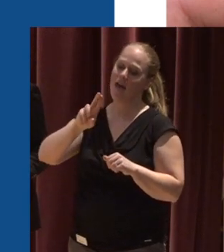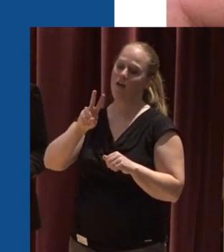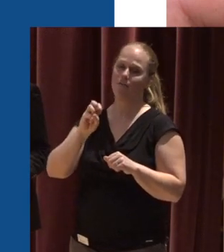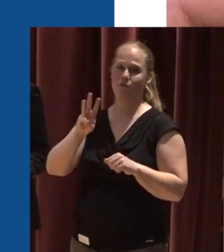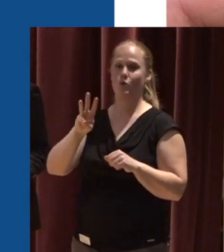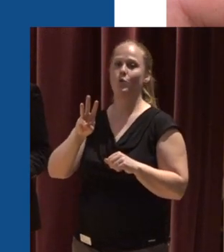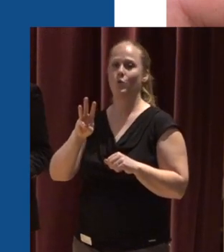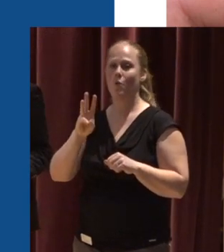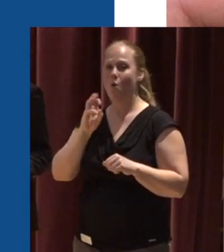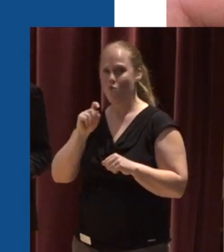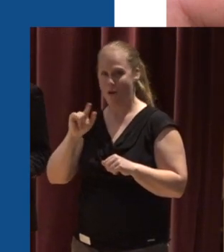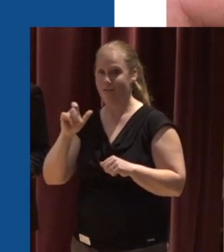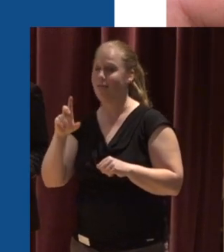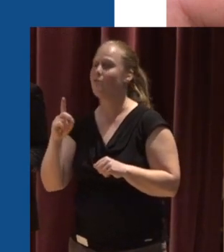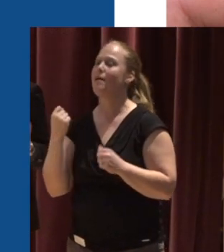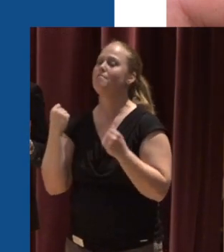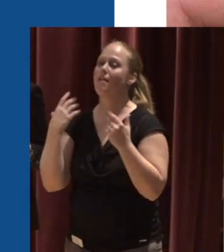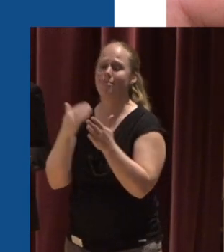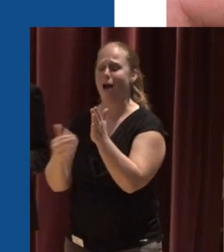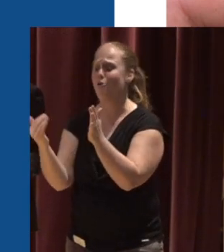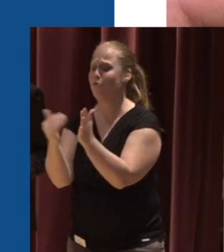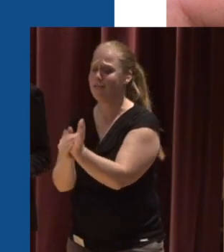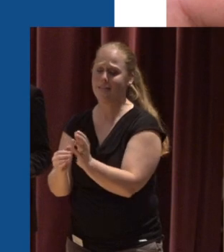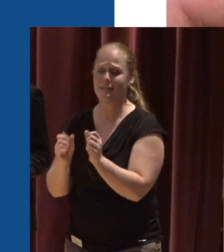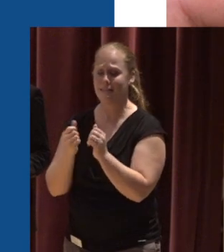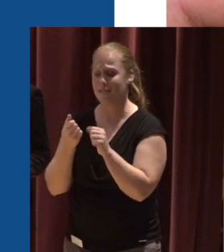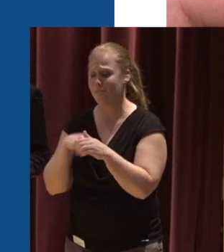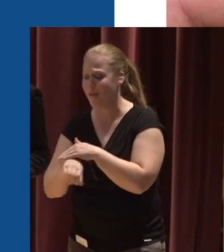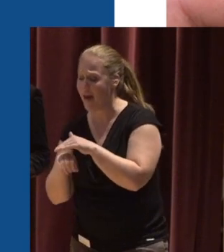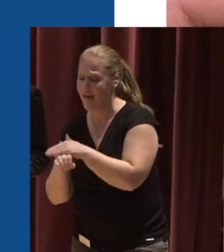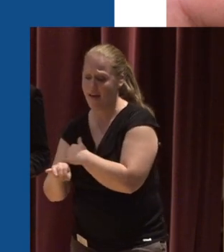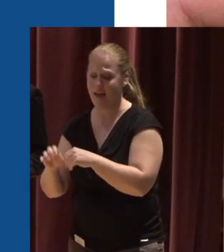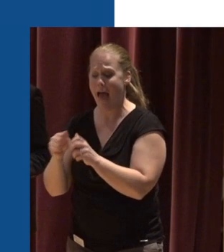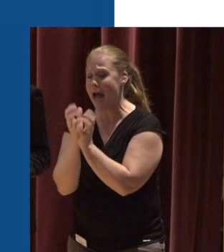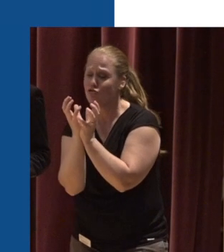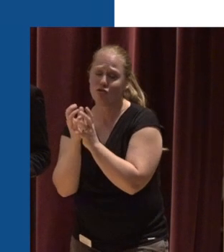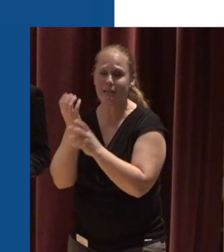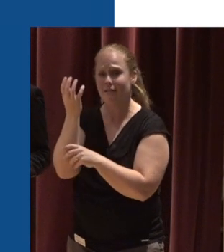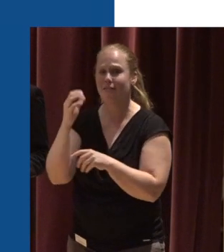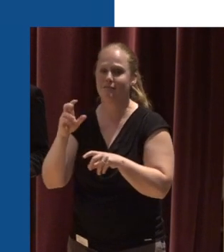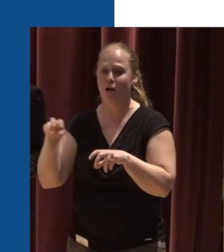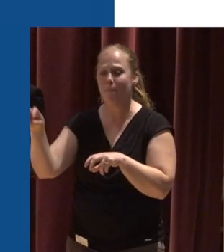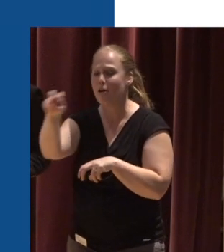tree frogs this year Hatching and hopping all over the place So it was wonderful to see